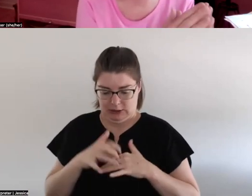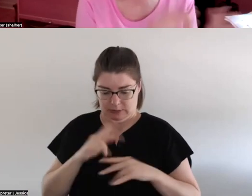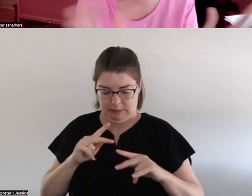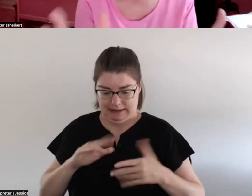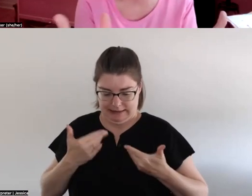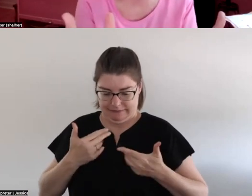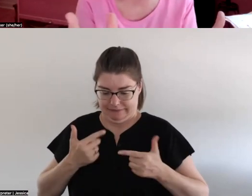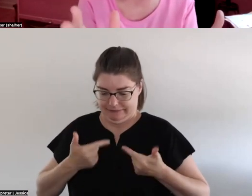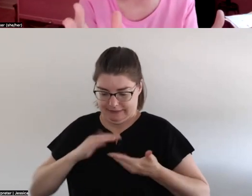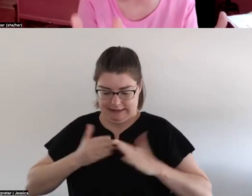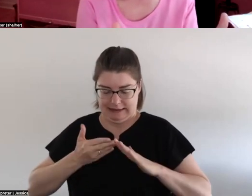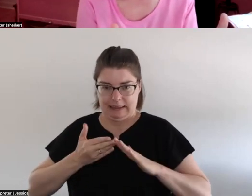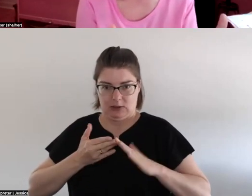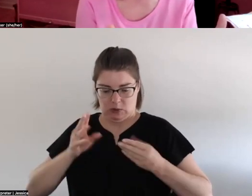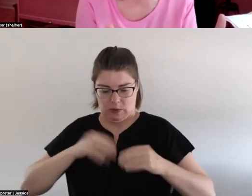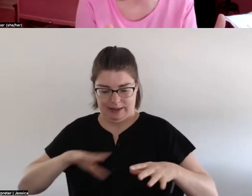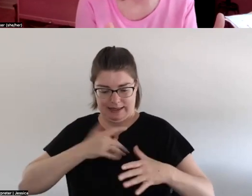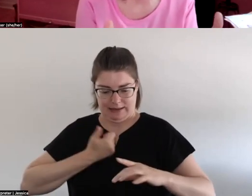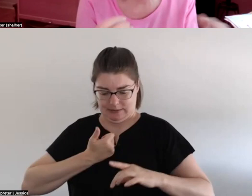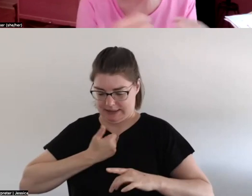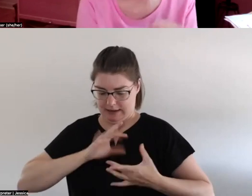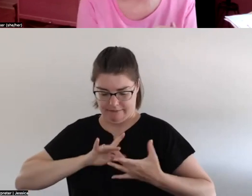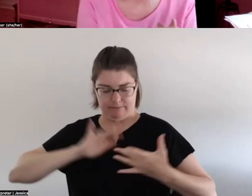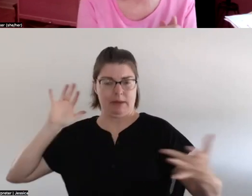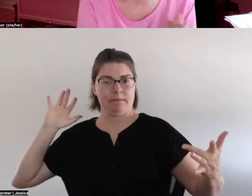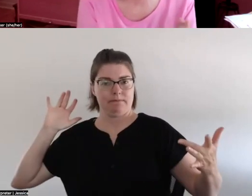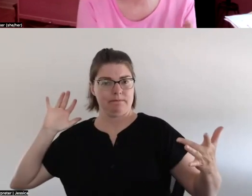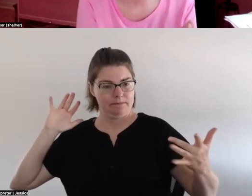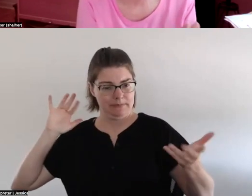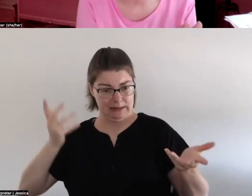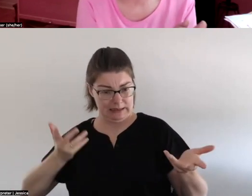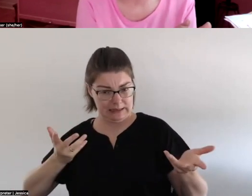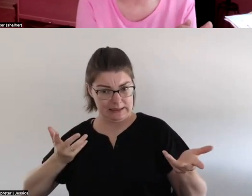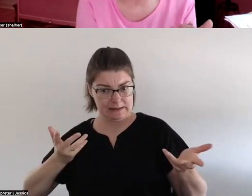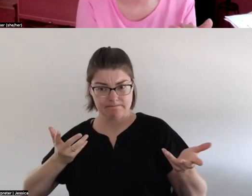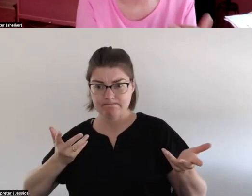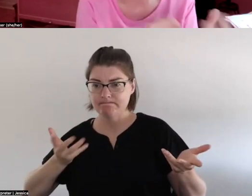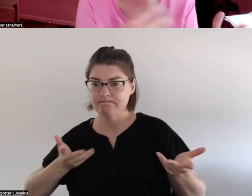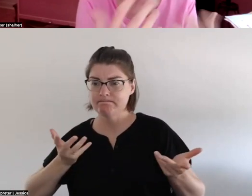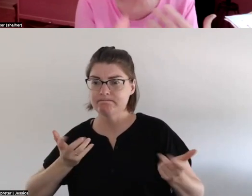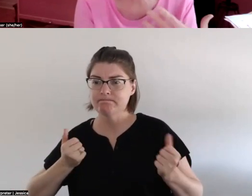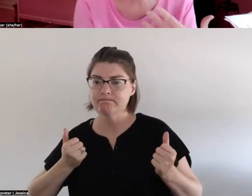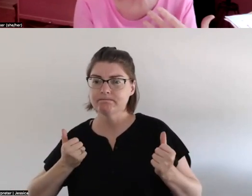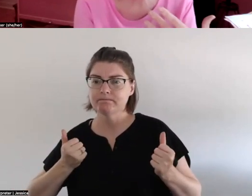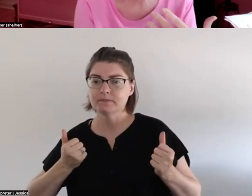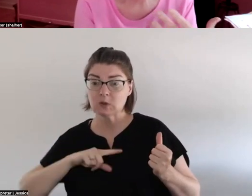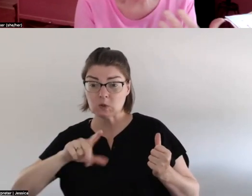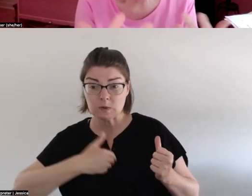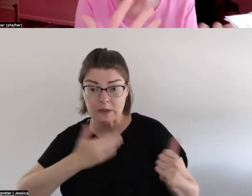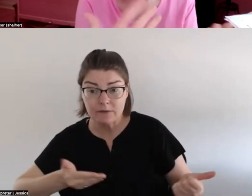disconnected from the land do you have um suggestions